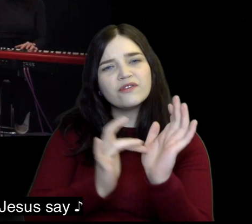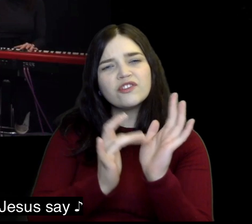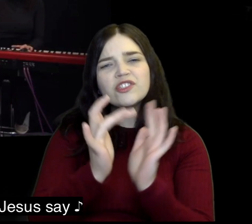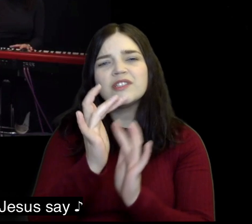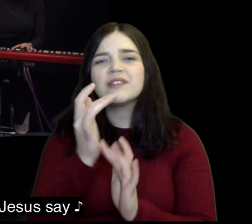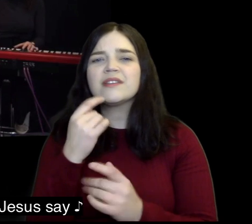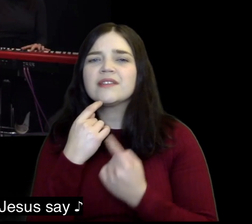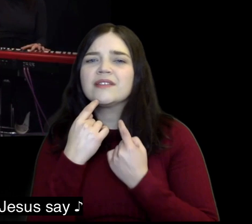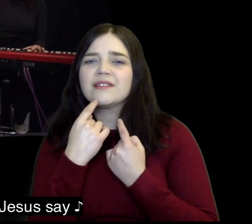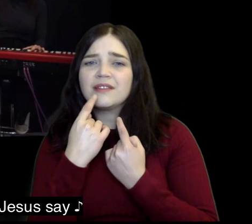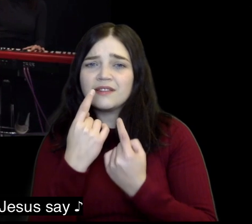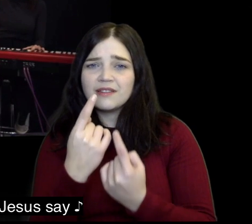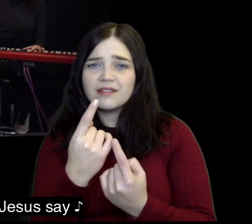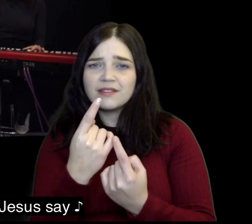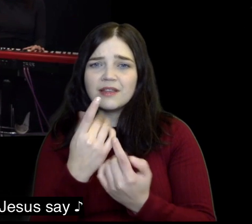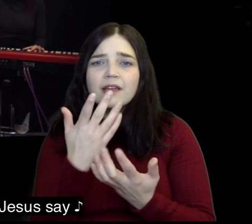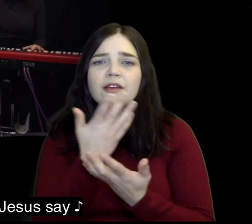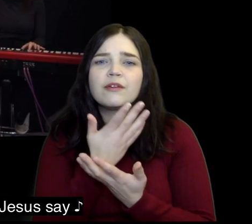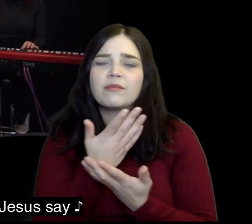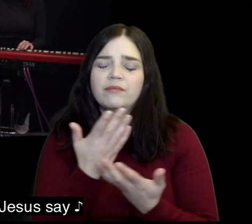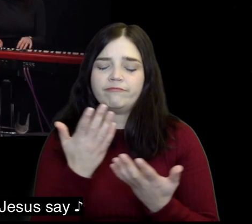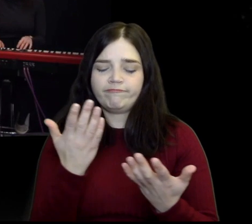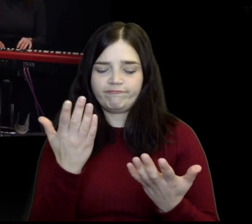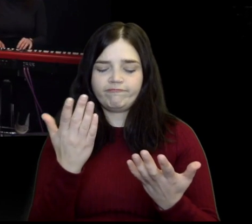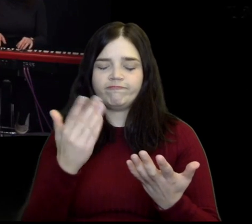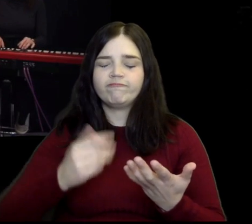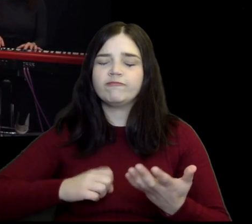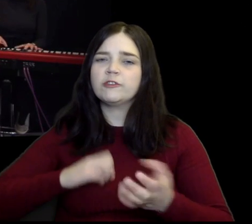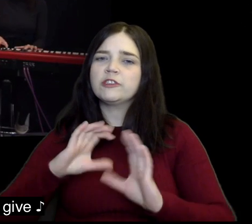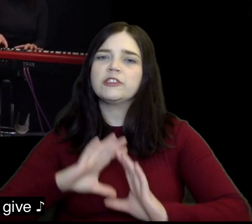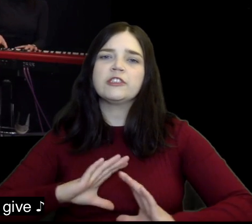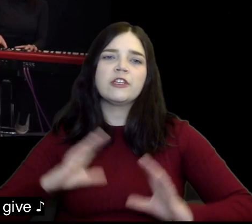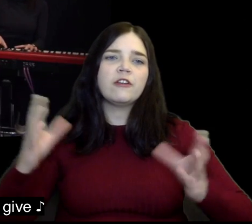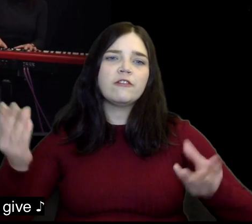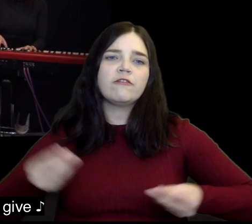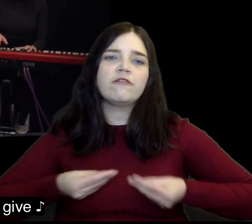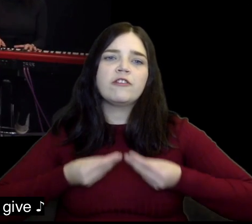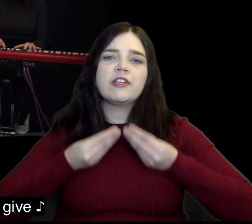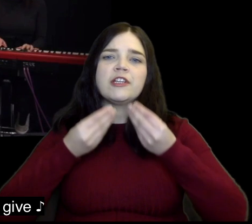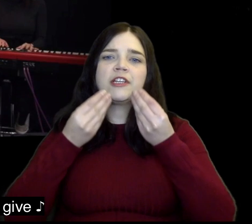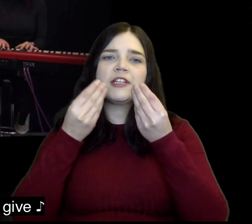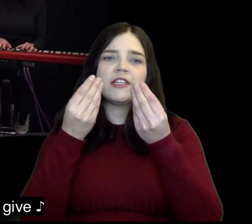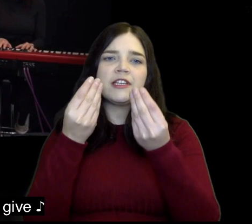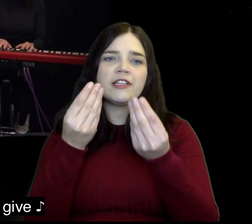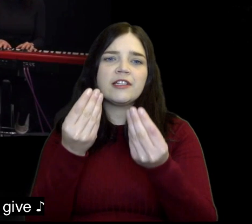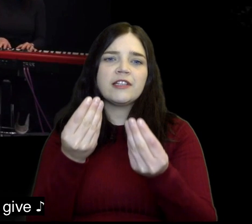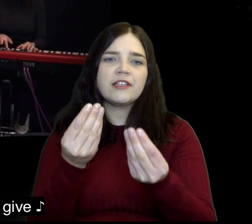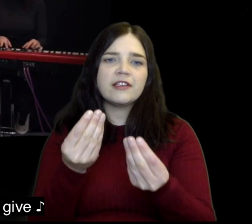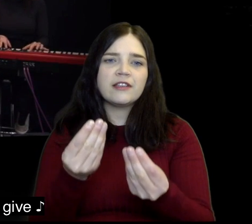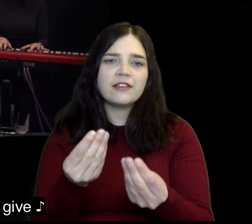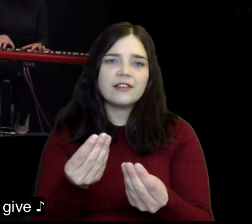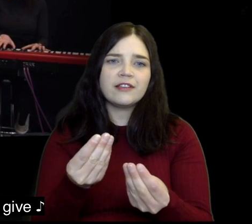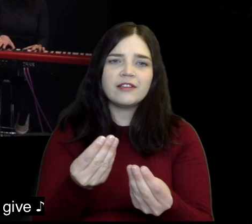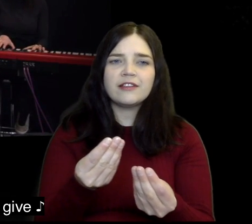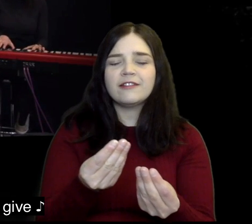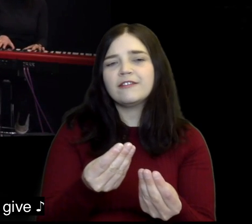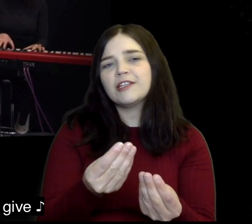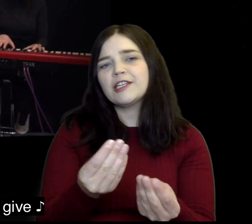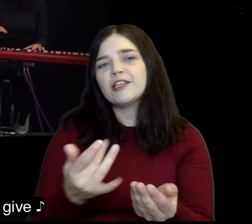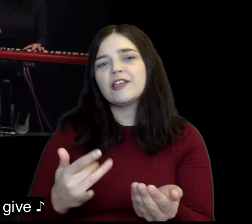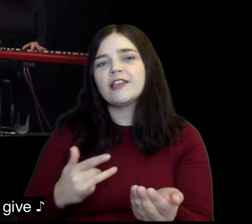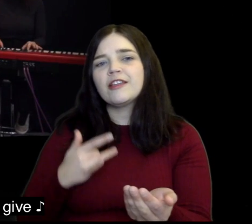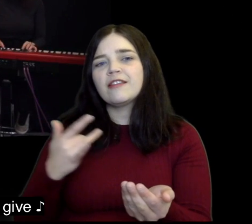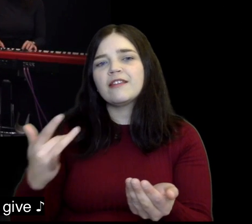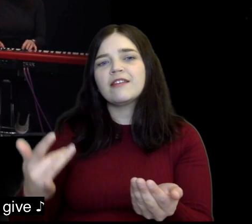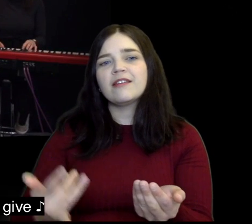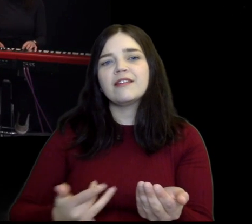I heard the voice of Jesus say behold